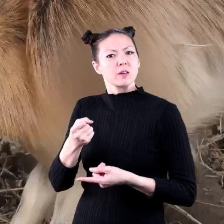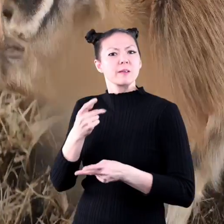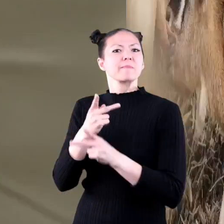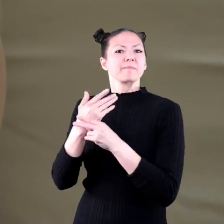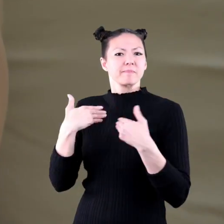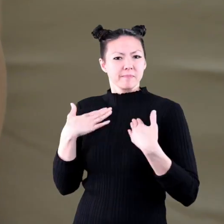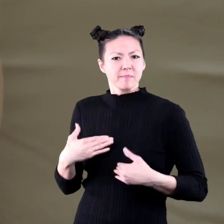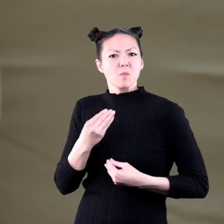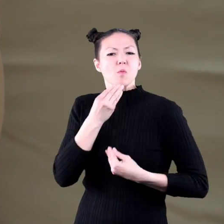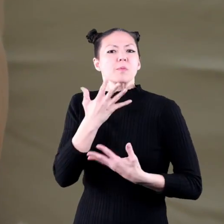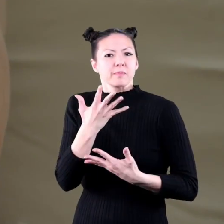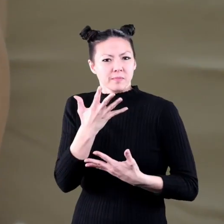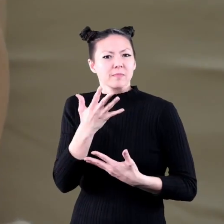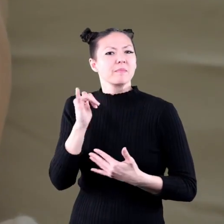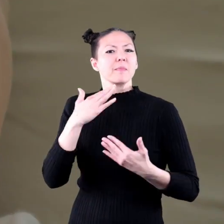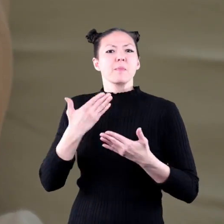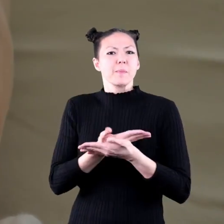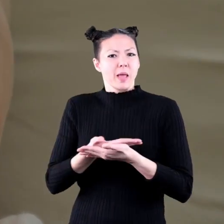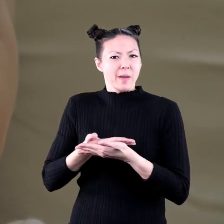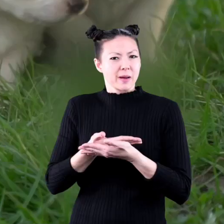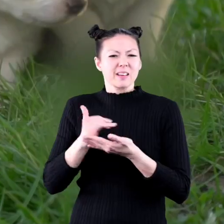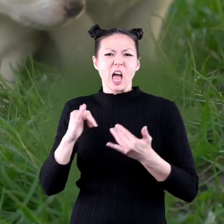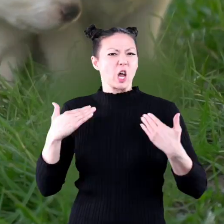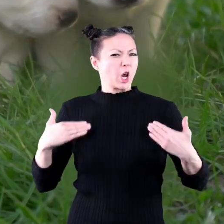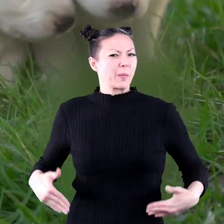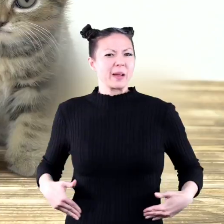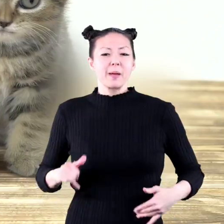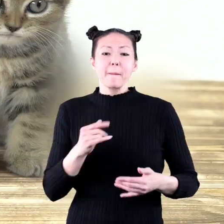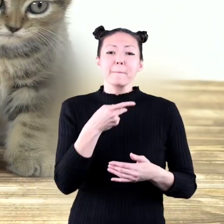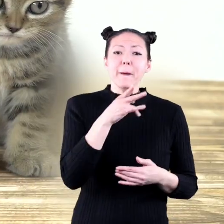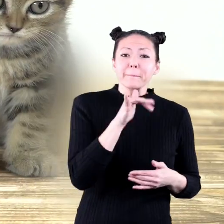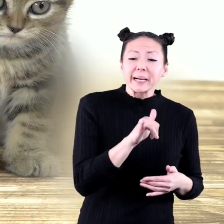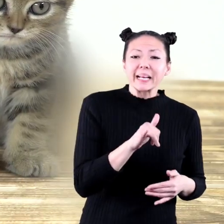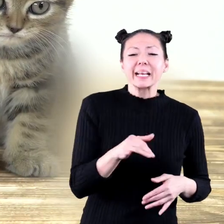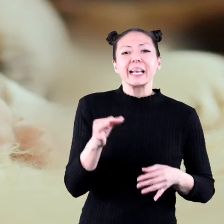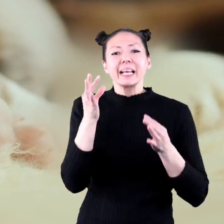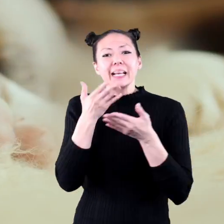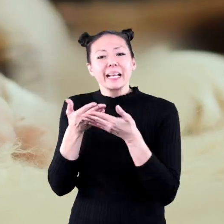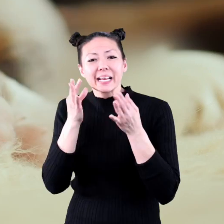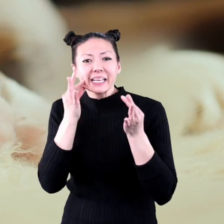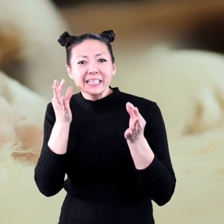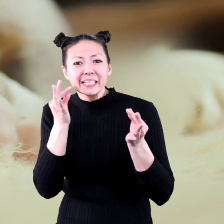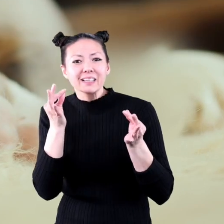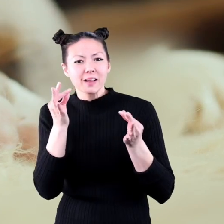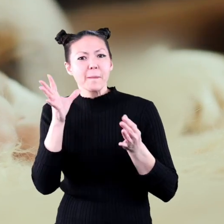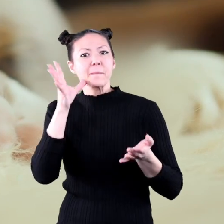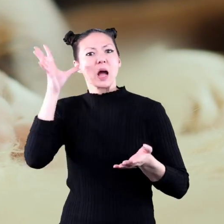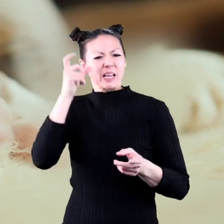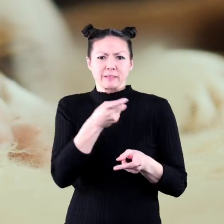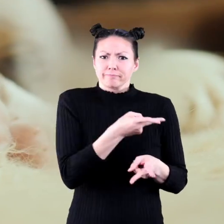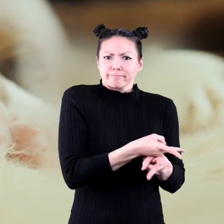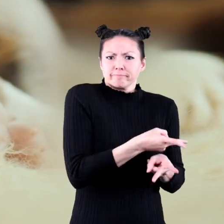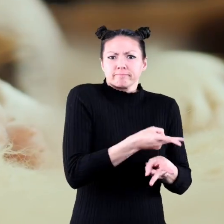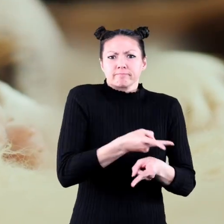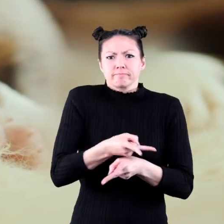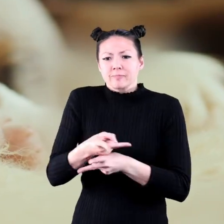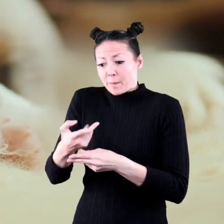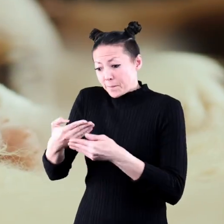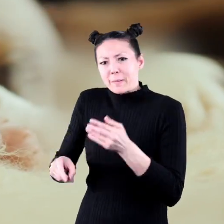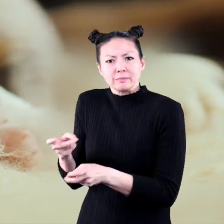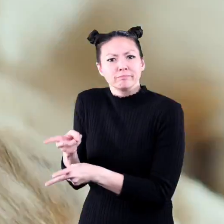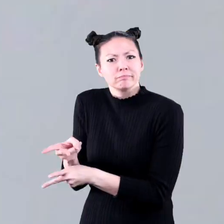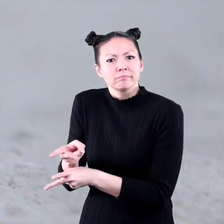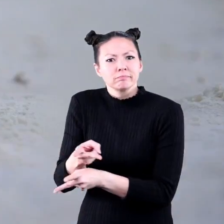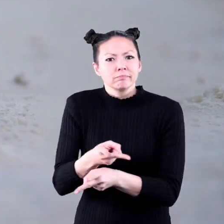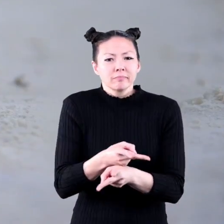a newborn mammal like a human or a puppy or a kitten needs a parent to take care of them after they're born